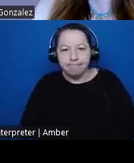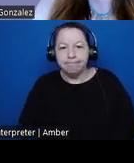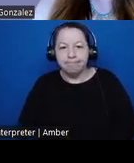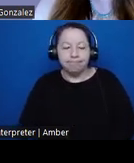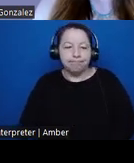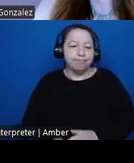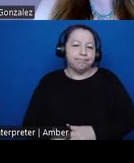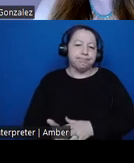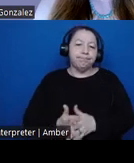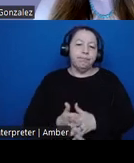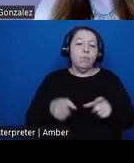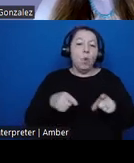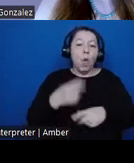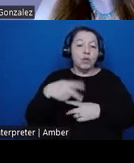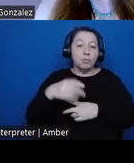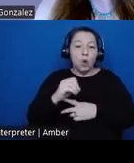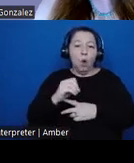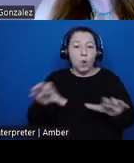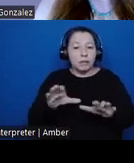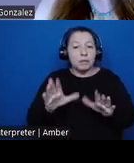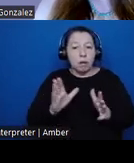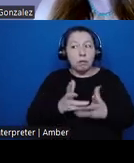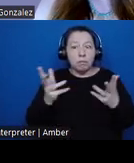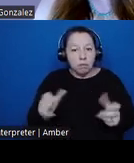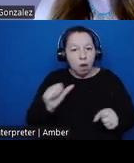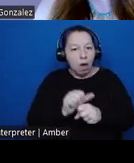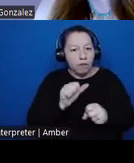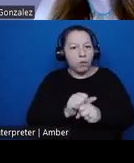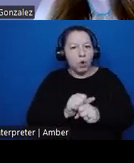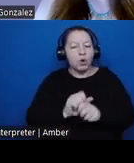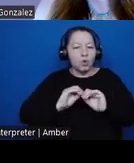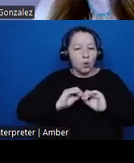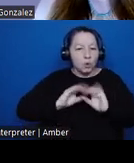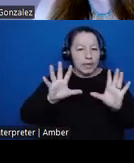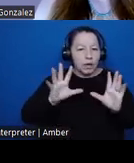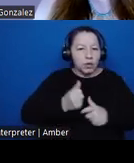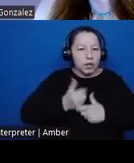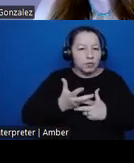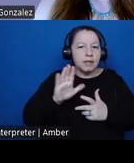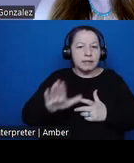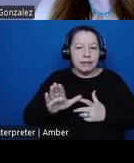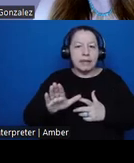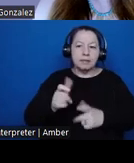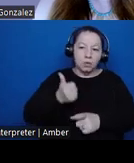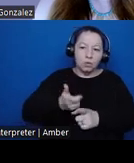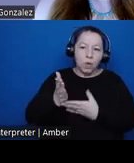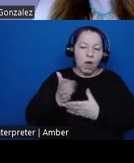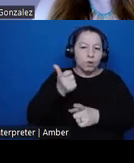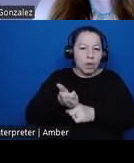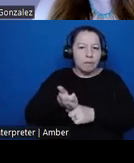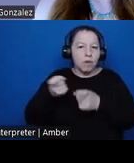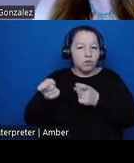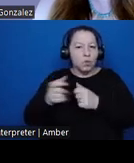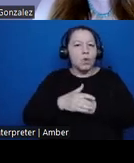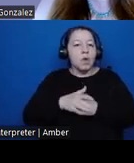Internally, the HPO has done a considerable amount of work to articulate its sovereignty based approach to historic preservation, when we began when